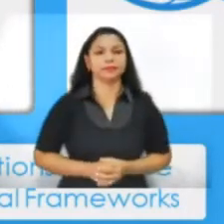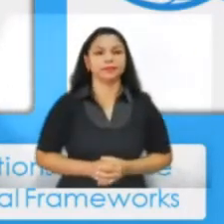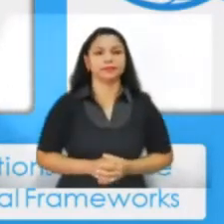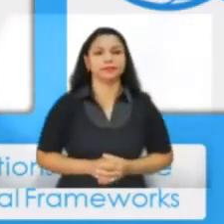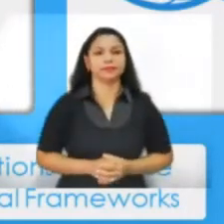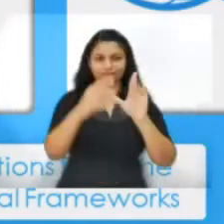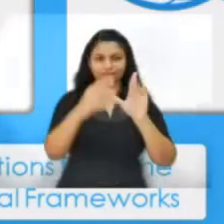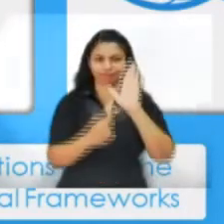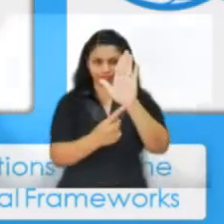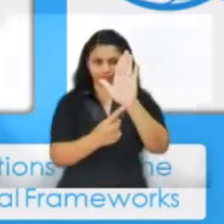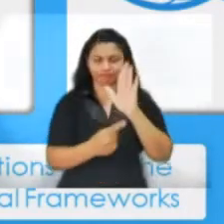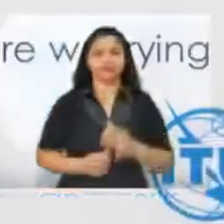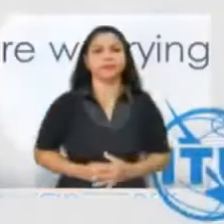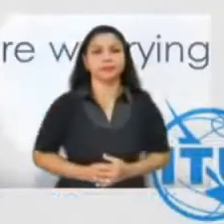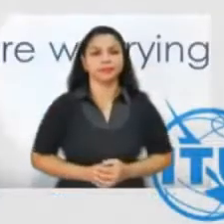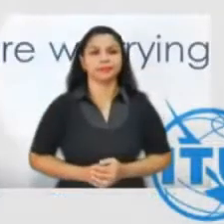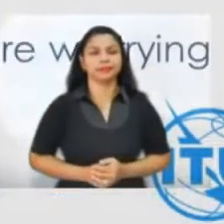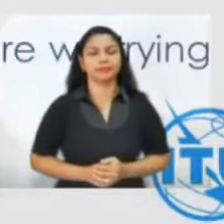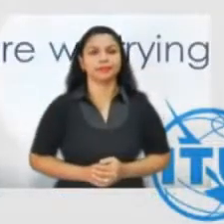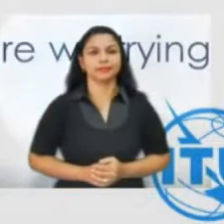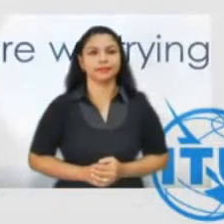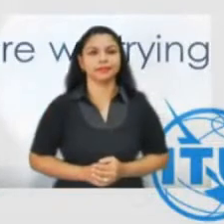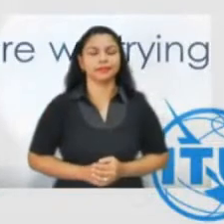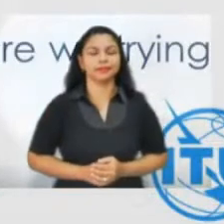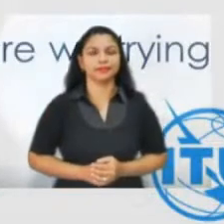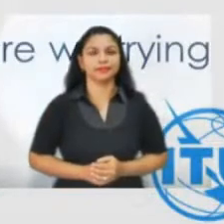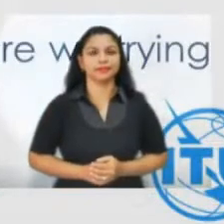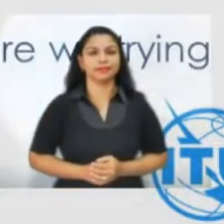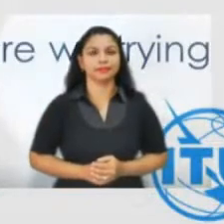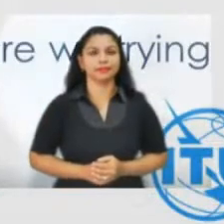realms in the next slide